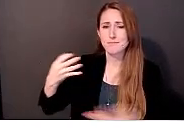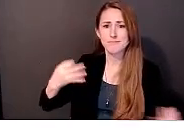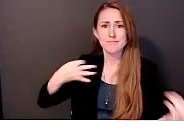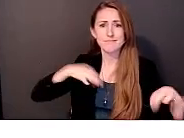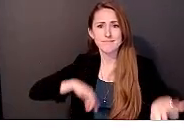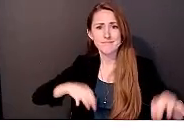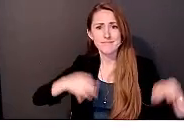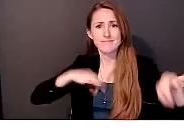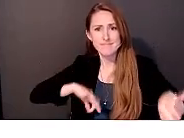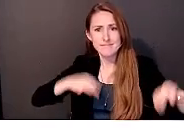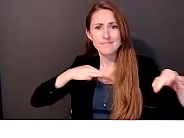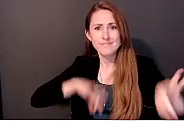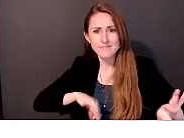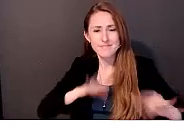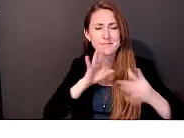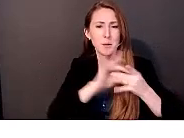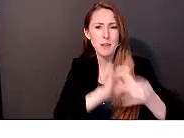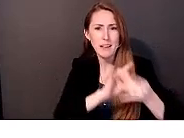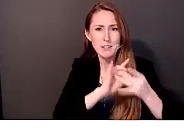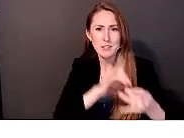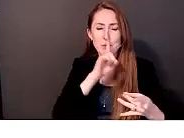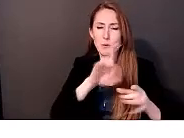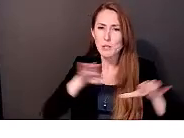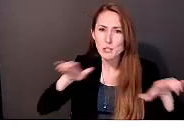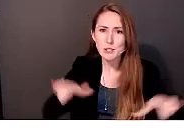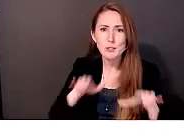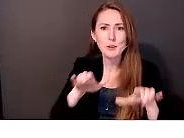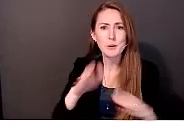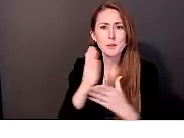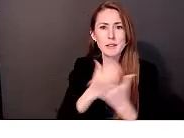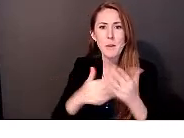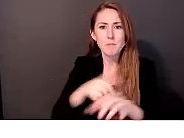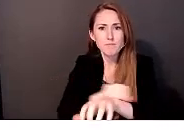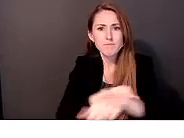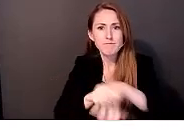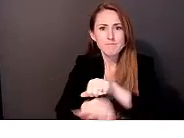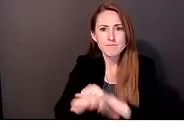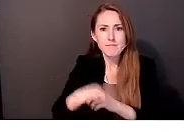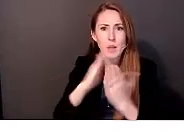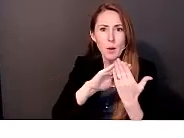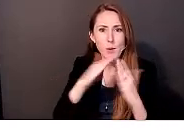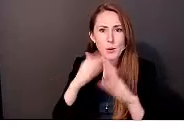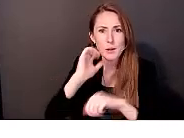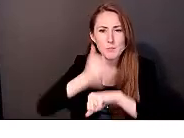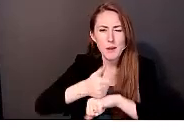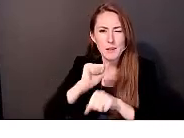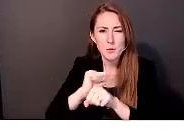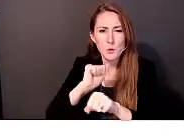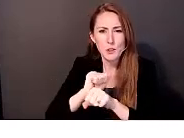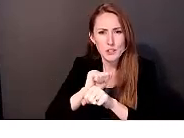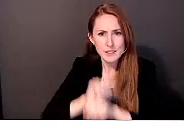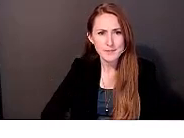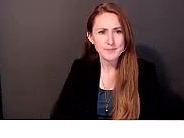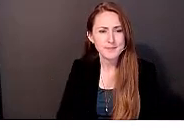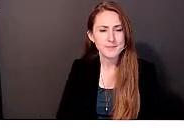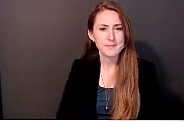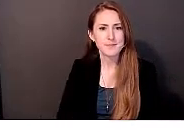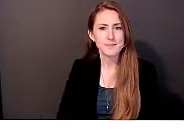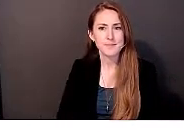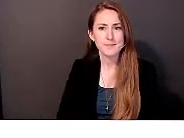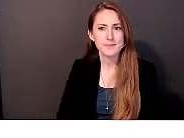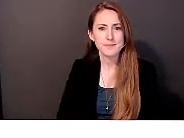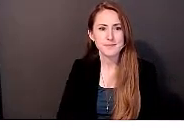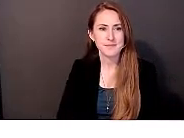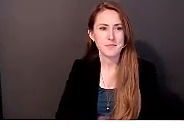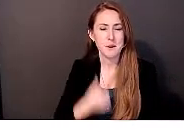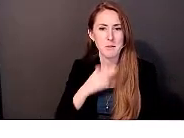relationships and able to really do some of this on the ground community-based work, uh, that we do. Um, so I'm just going to do that quick